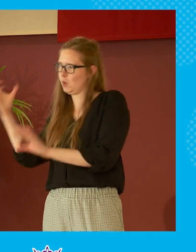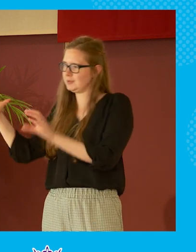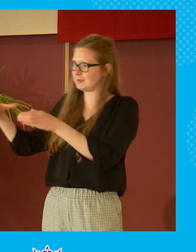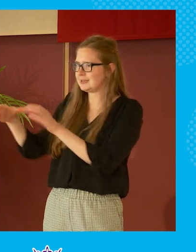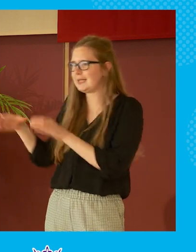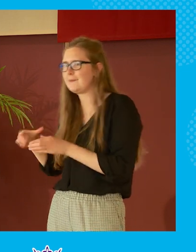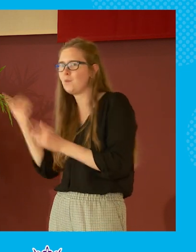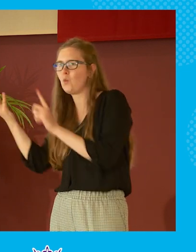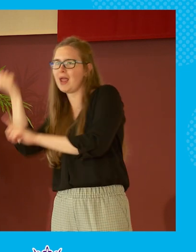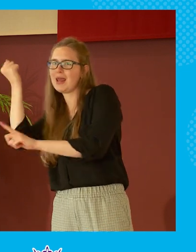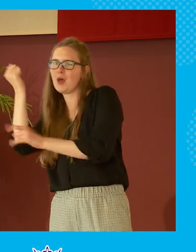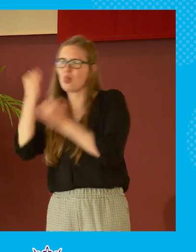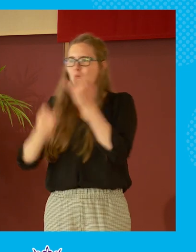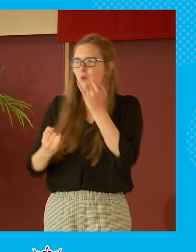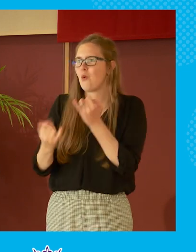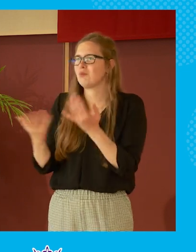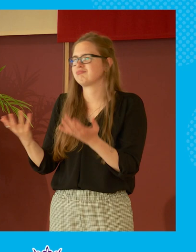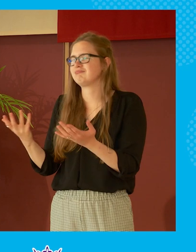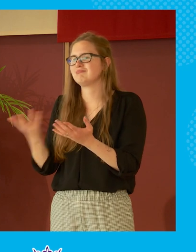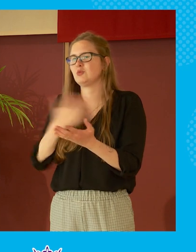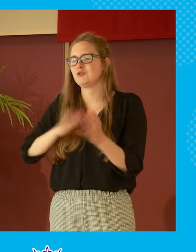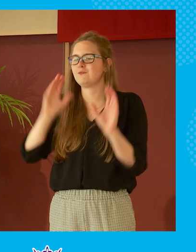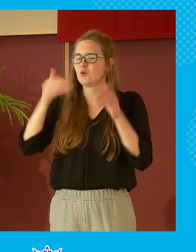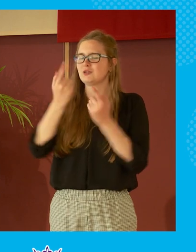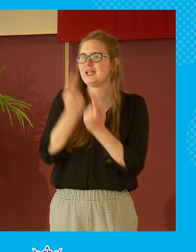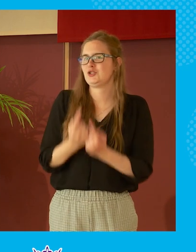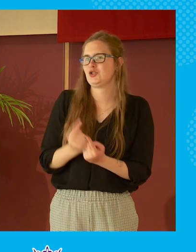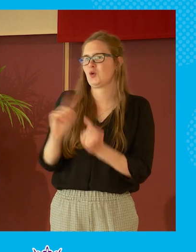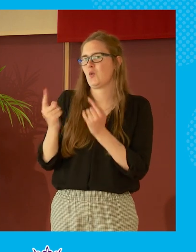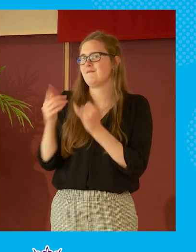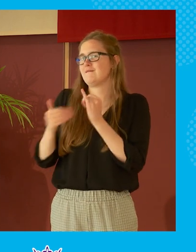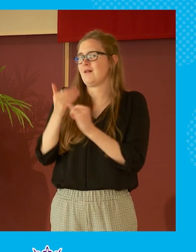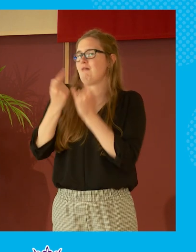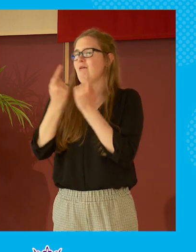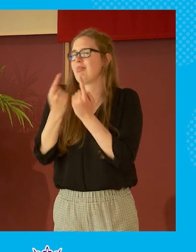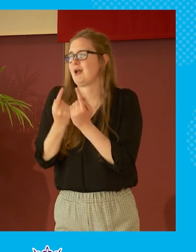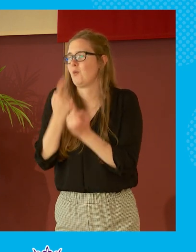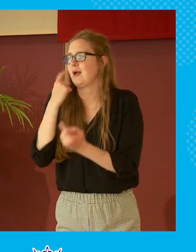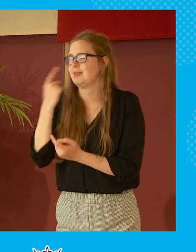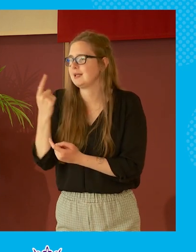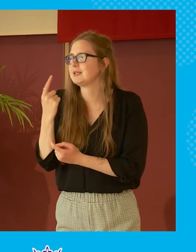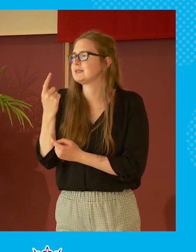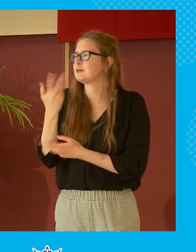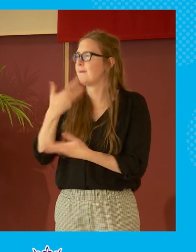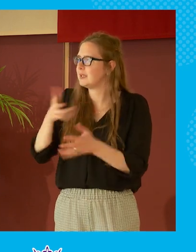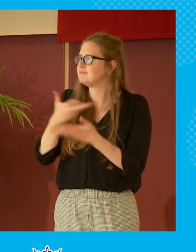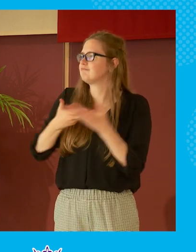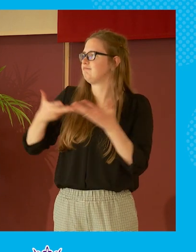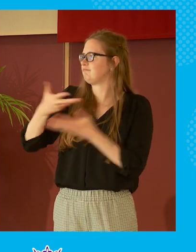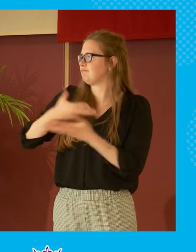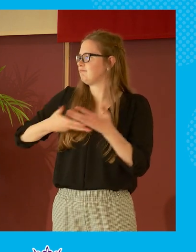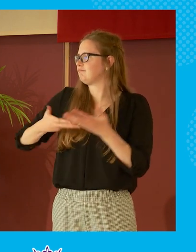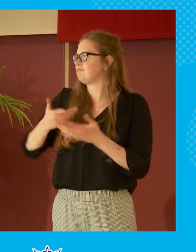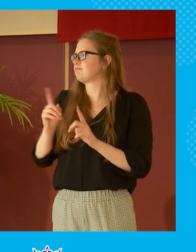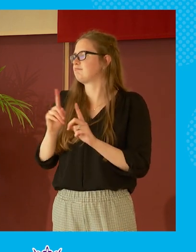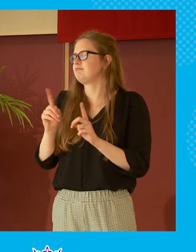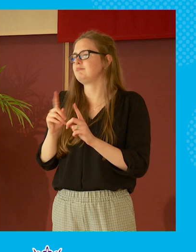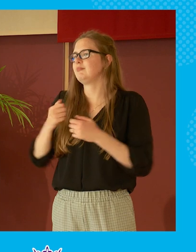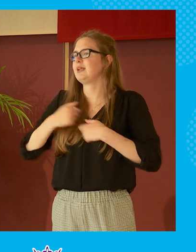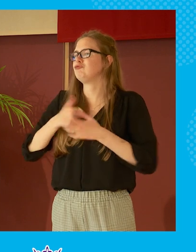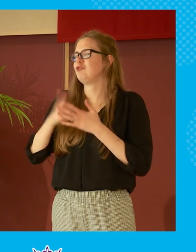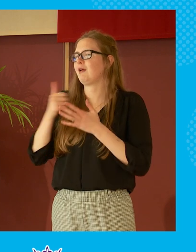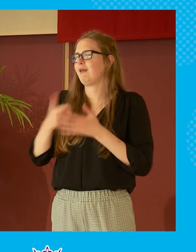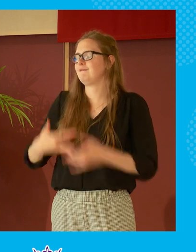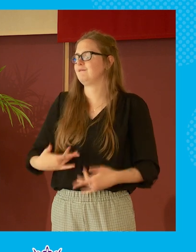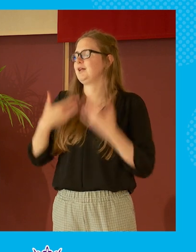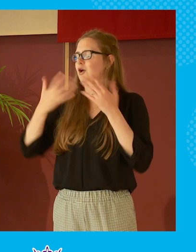winning and whose team's losing and just one one final thing in relation to what what i think we've been we've been talking about before which is i often feel